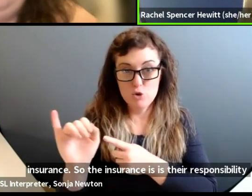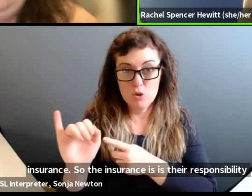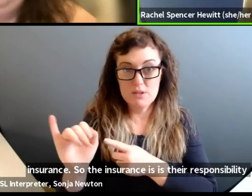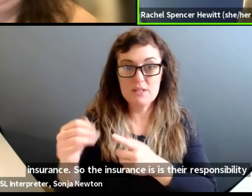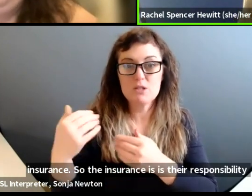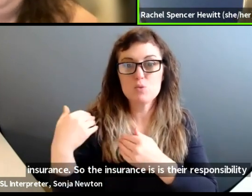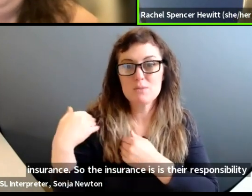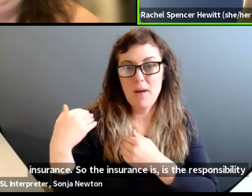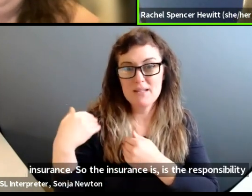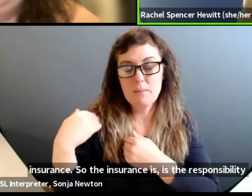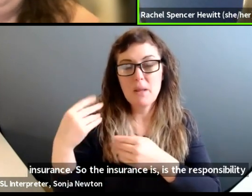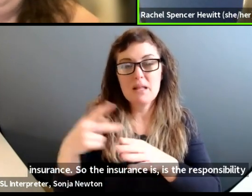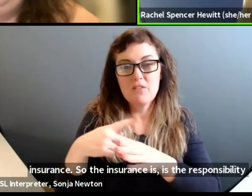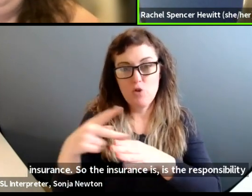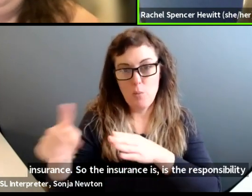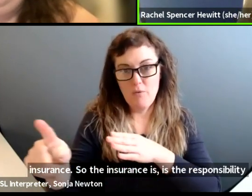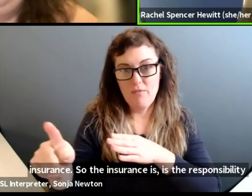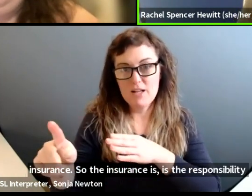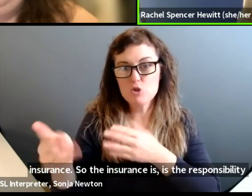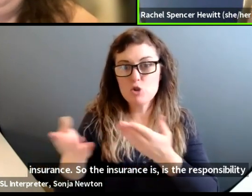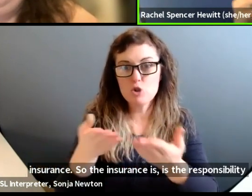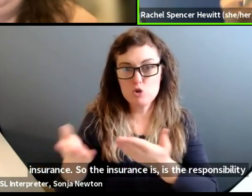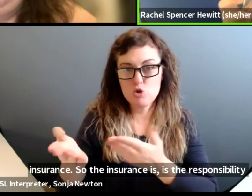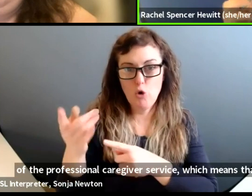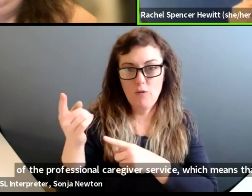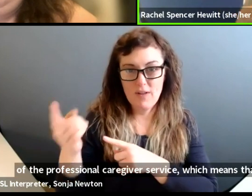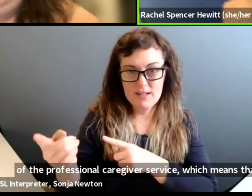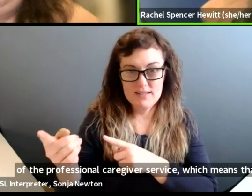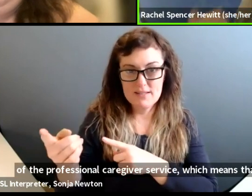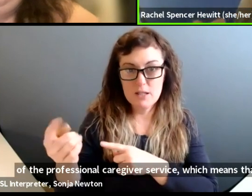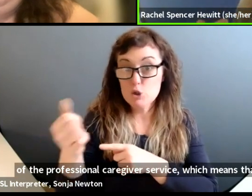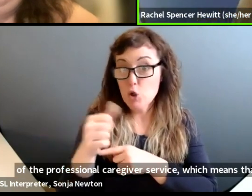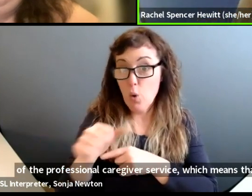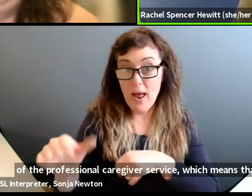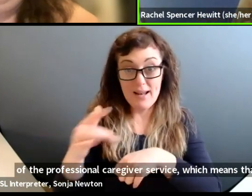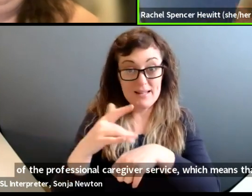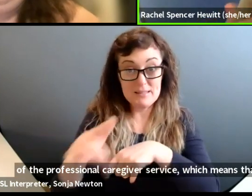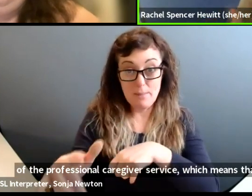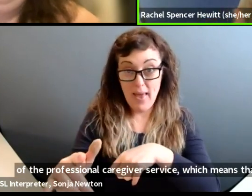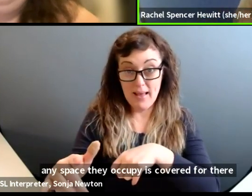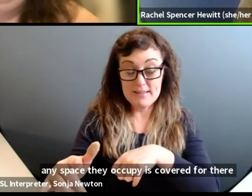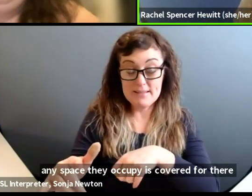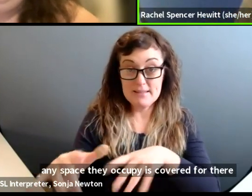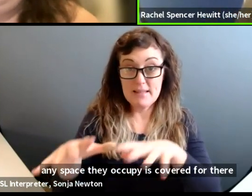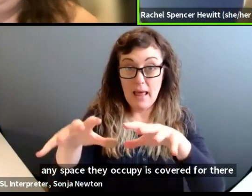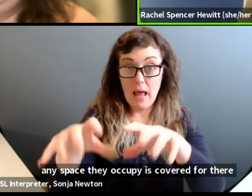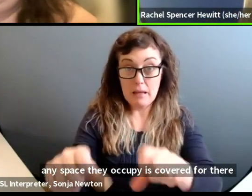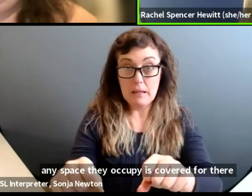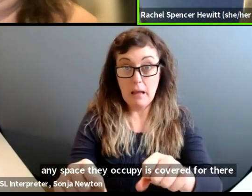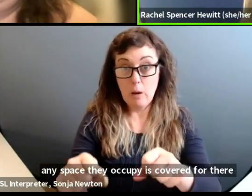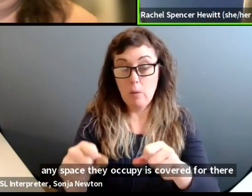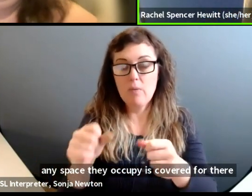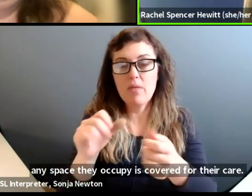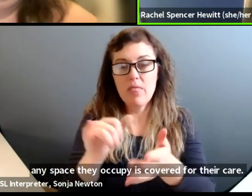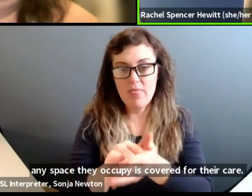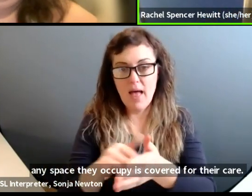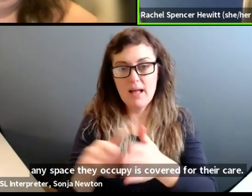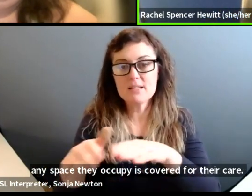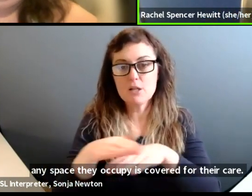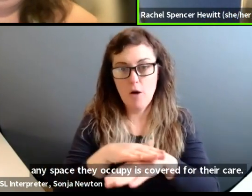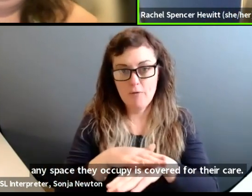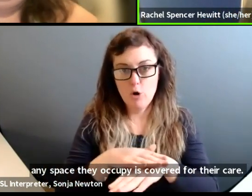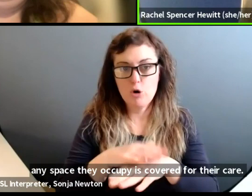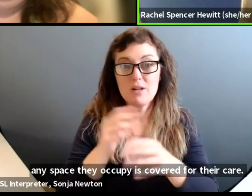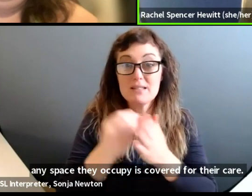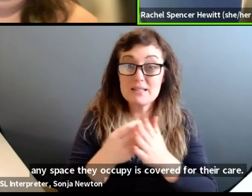caregiver service, which means that any space they occupy is covered for their care. Um, that can get a little costly,